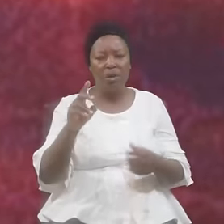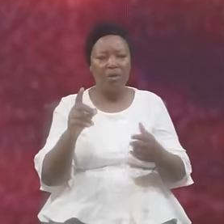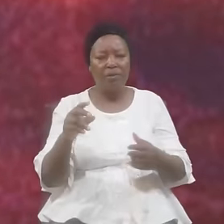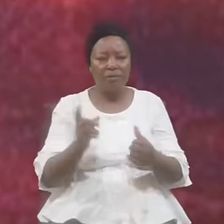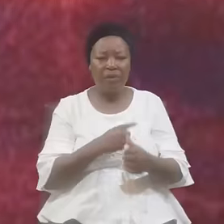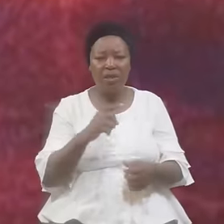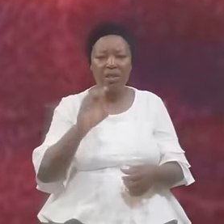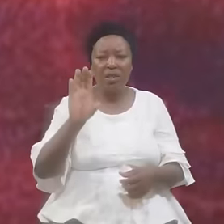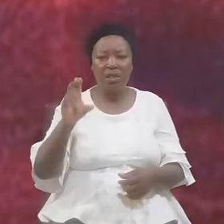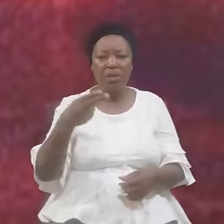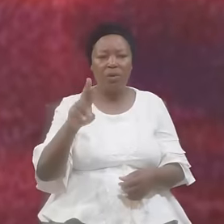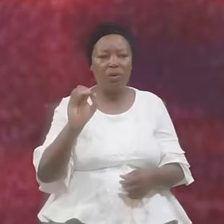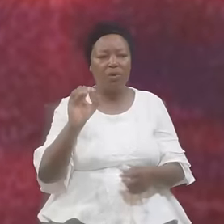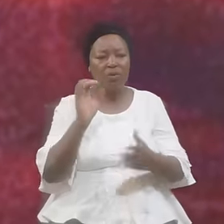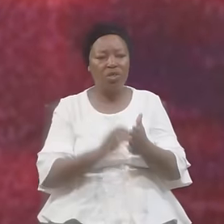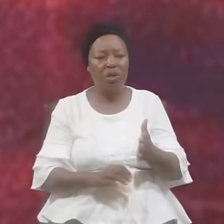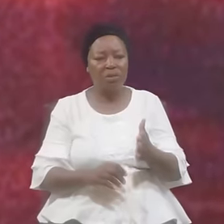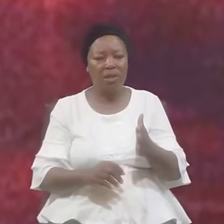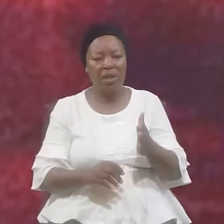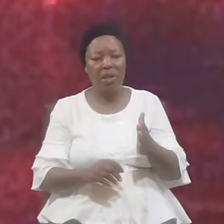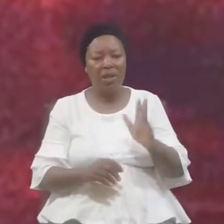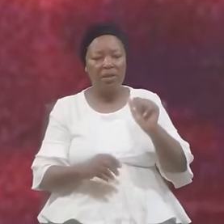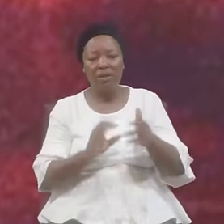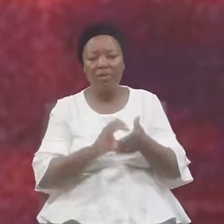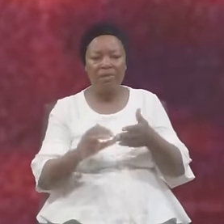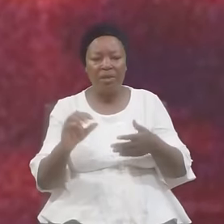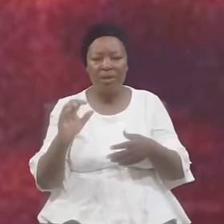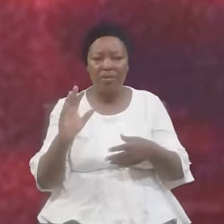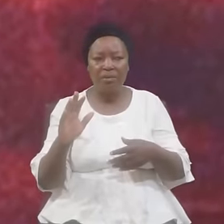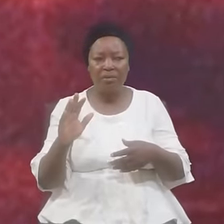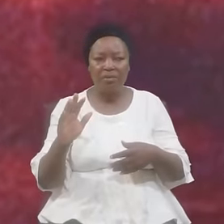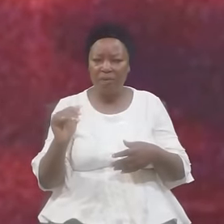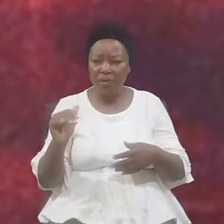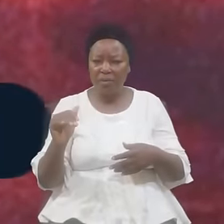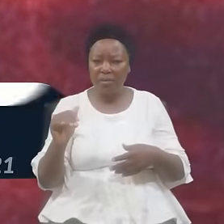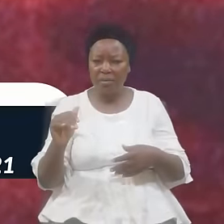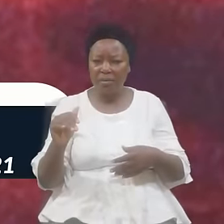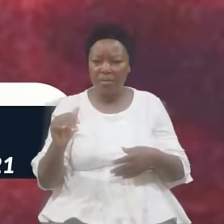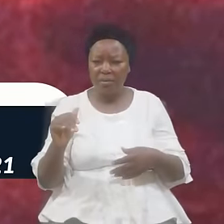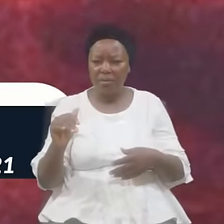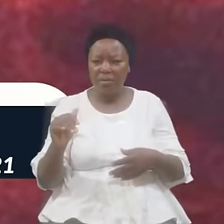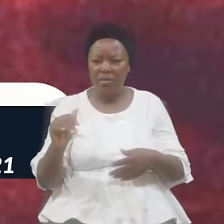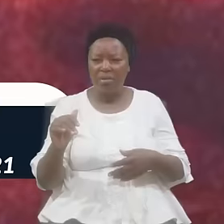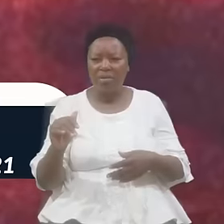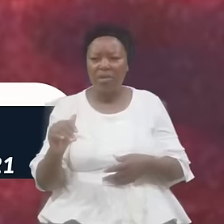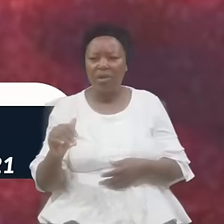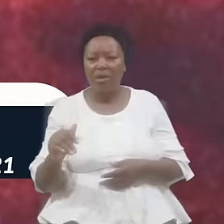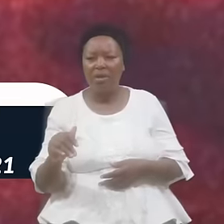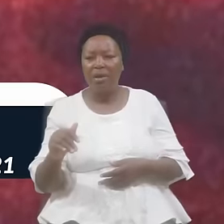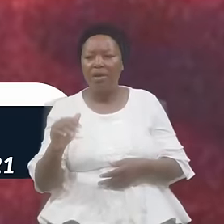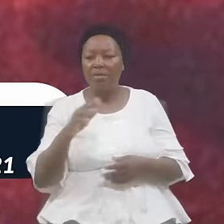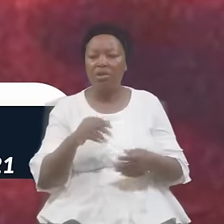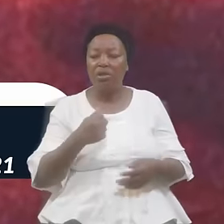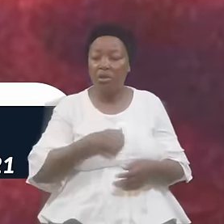None Ought To Carry The Ark Of God But The